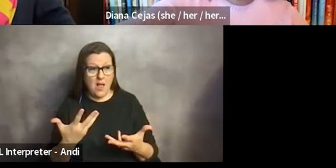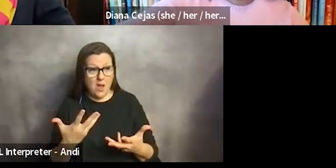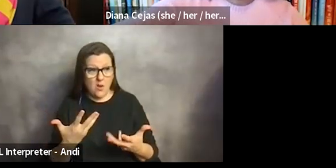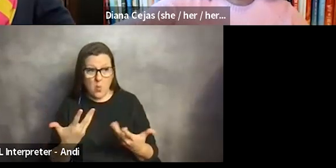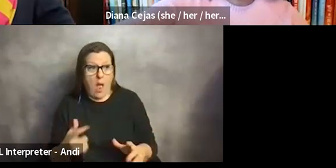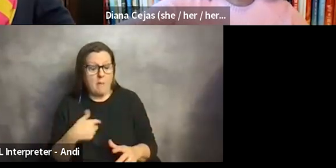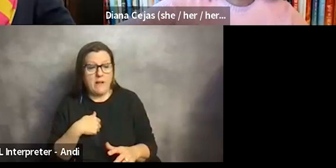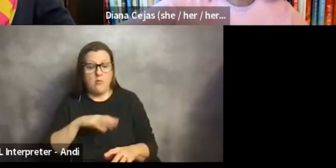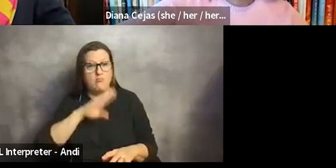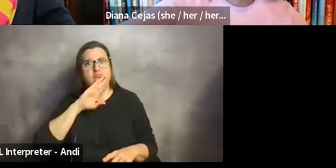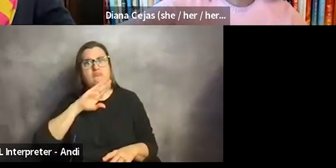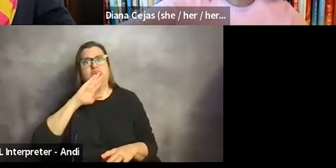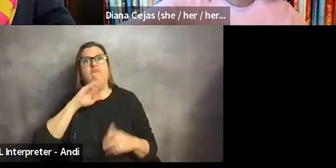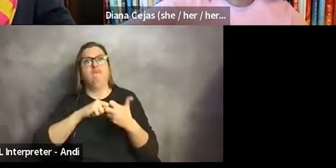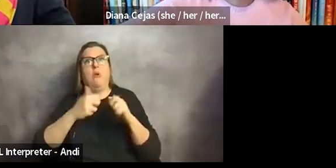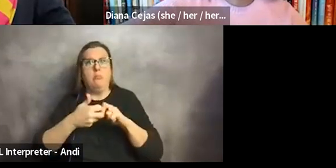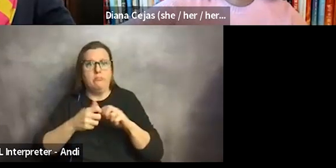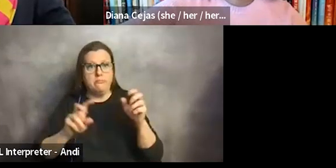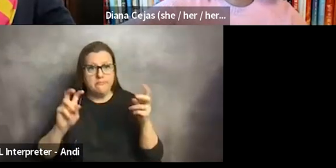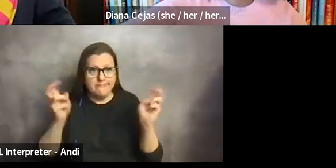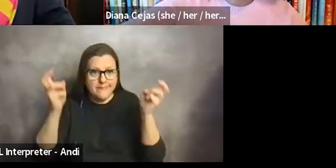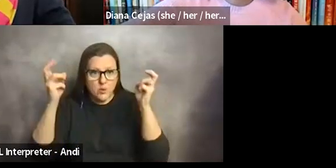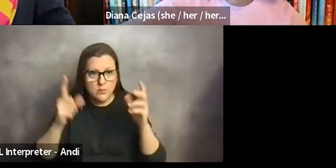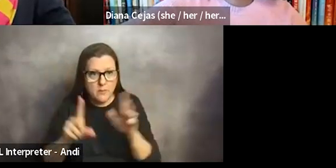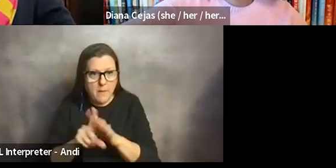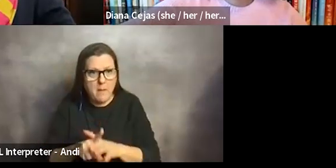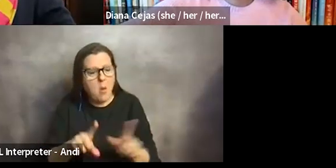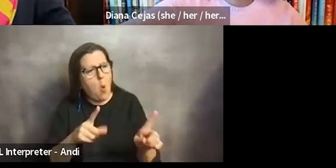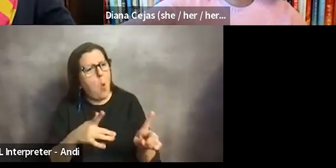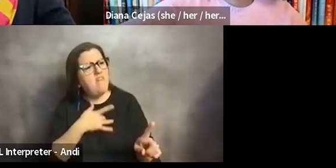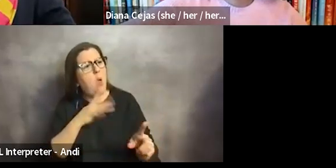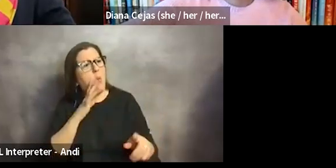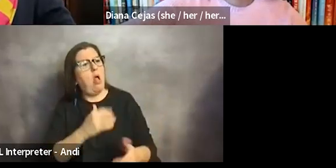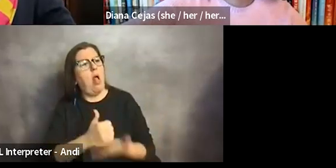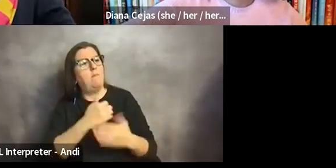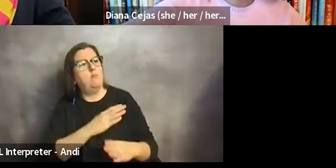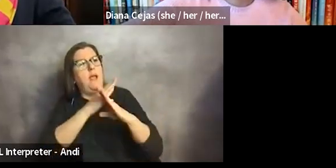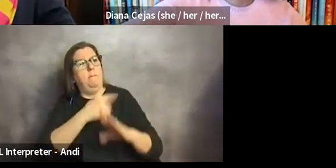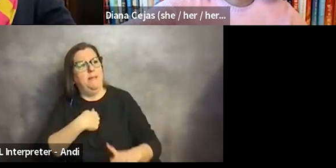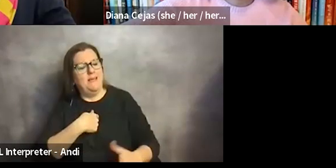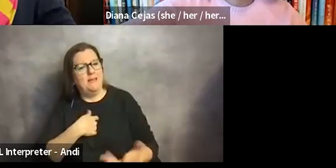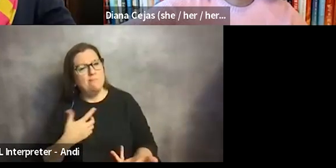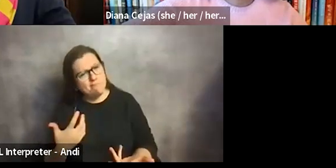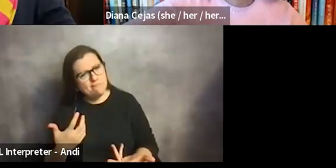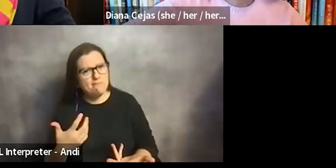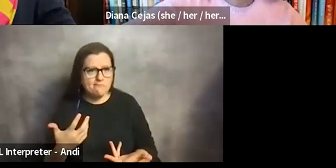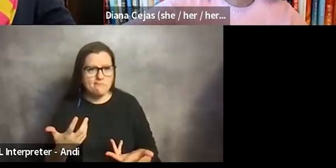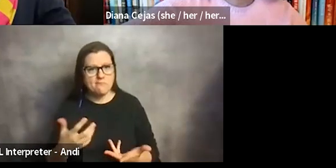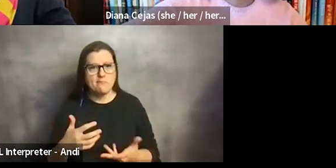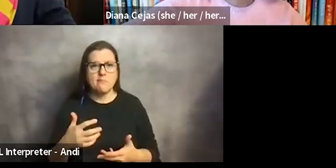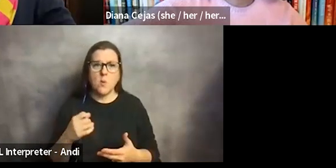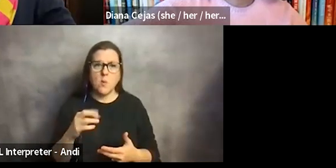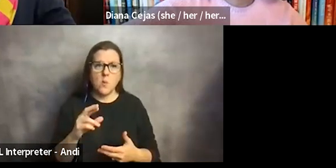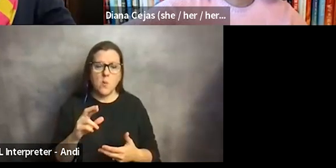problems. And so they're giving me advice that, um, they feel like, you know, it's protecting me. Um, or, uh,